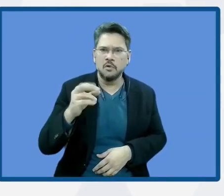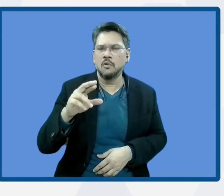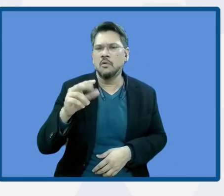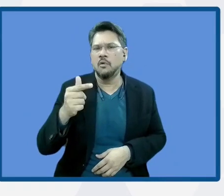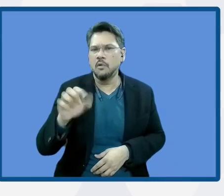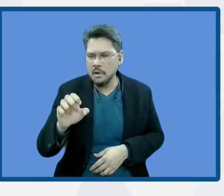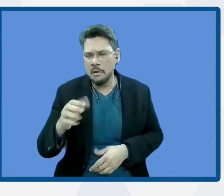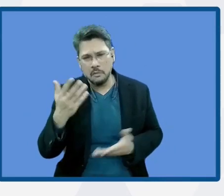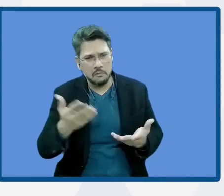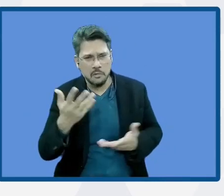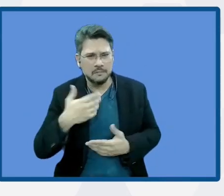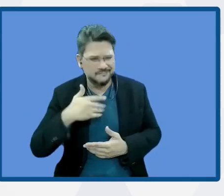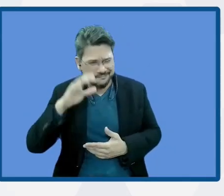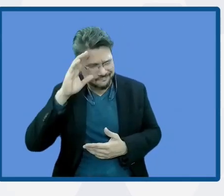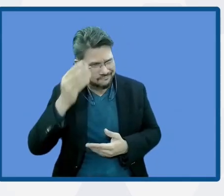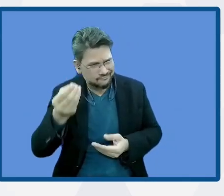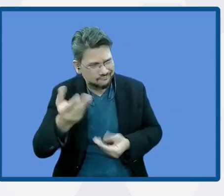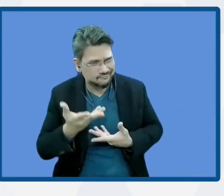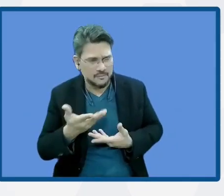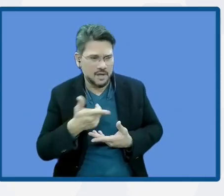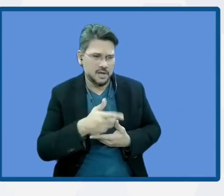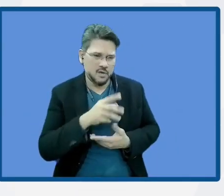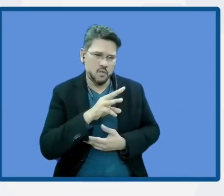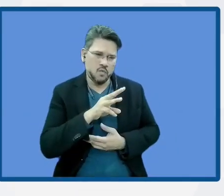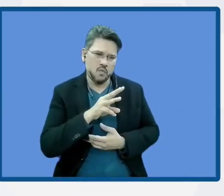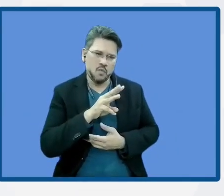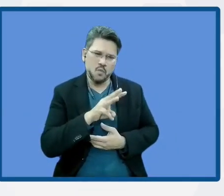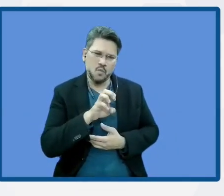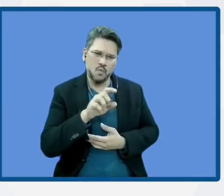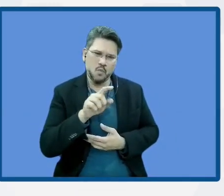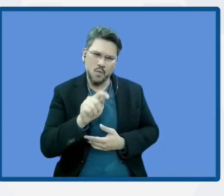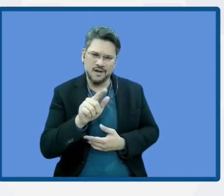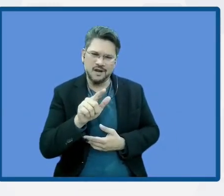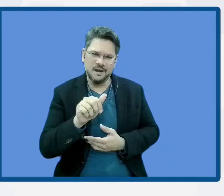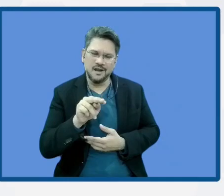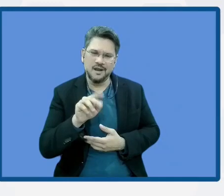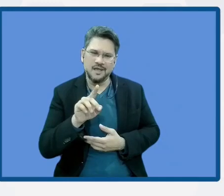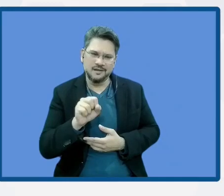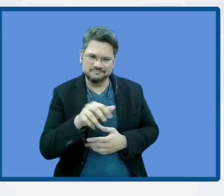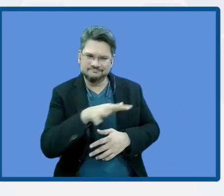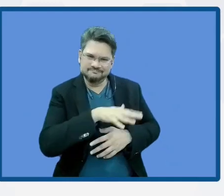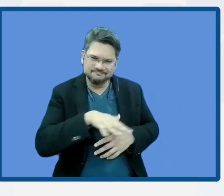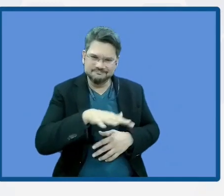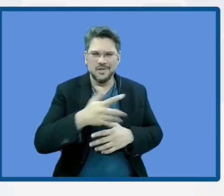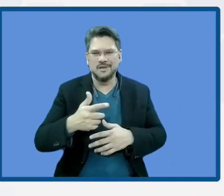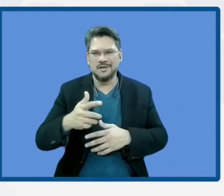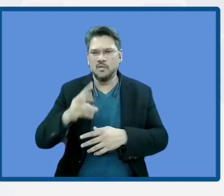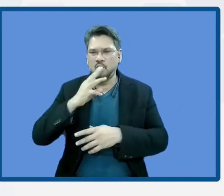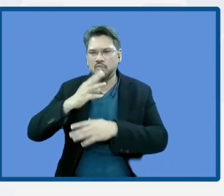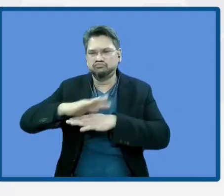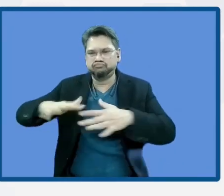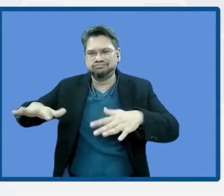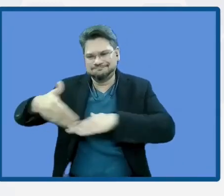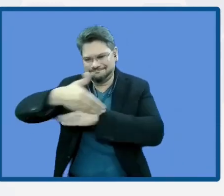experience in wetlands and in the coastline. How can we implement or